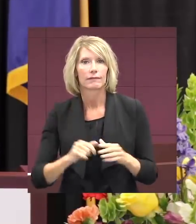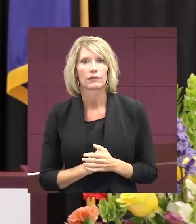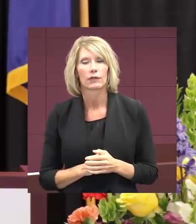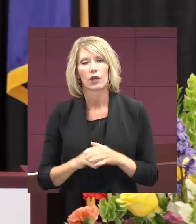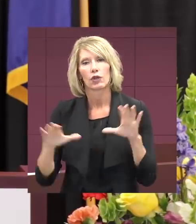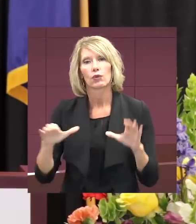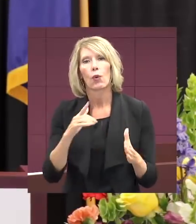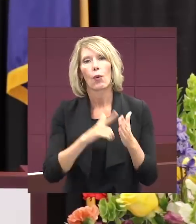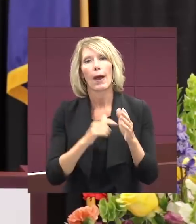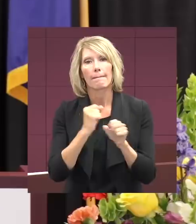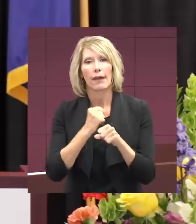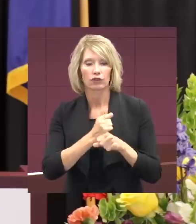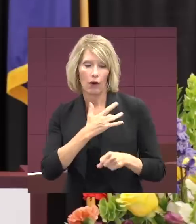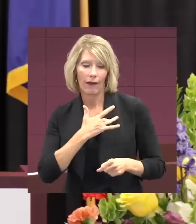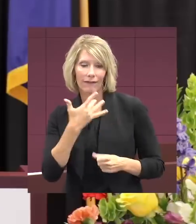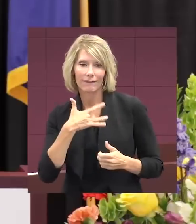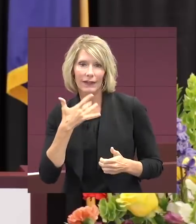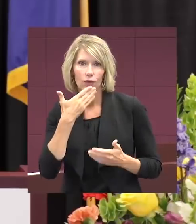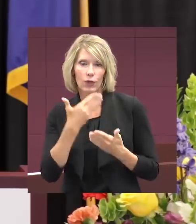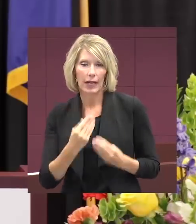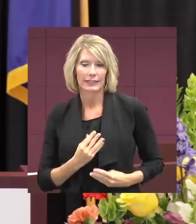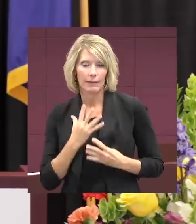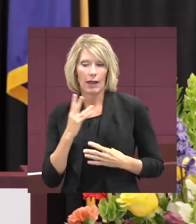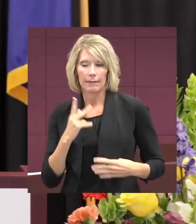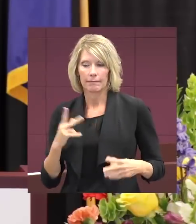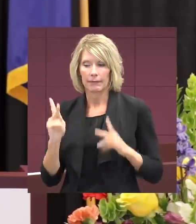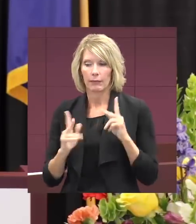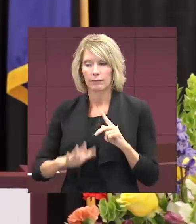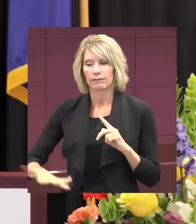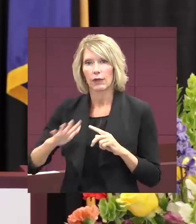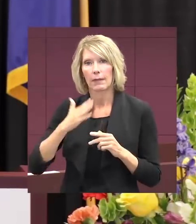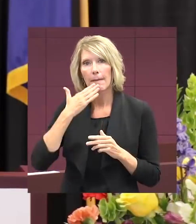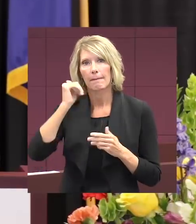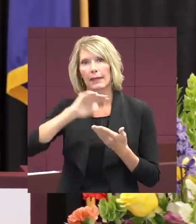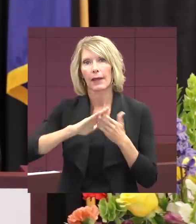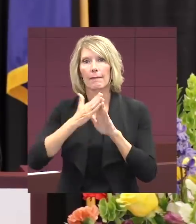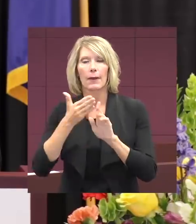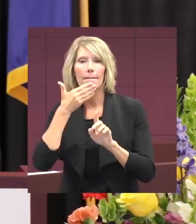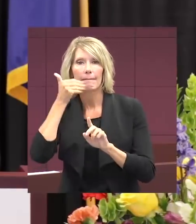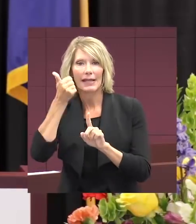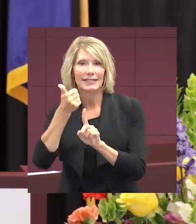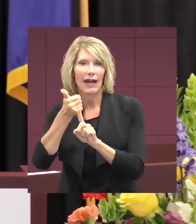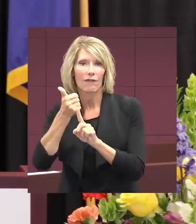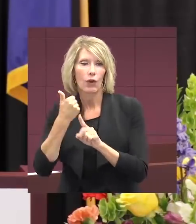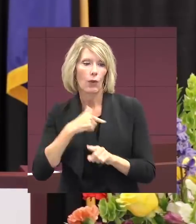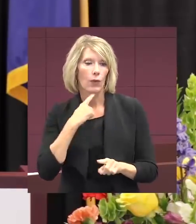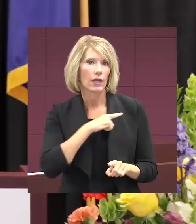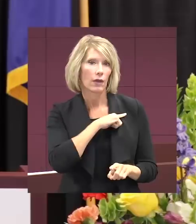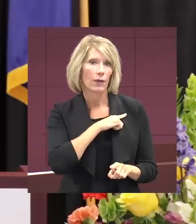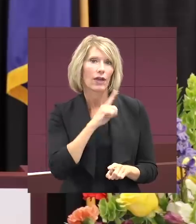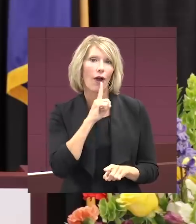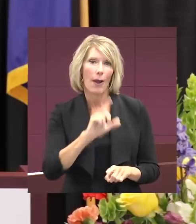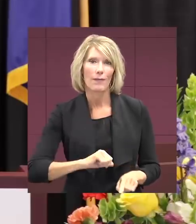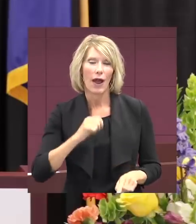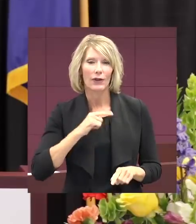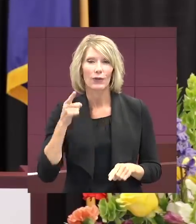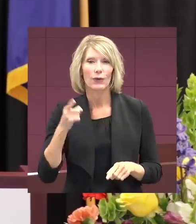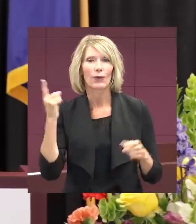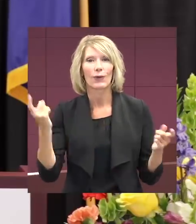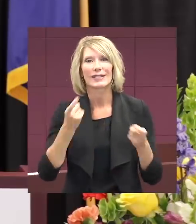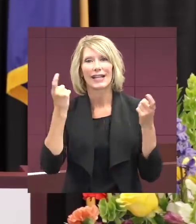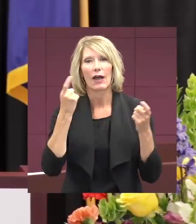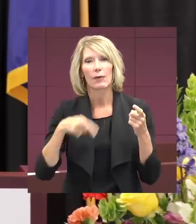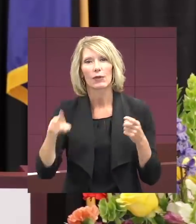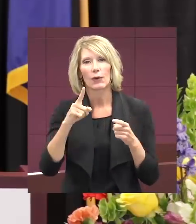what makes your heart feel good and inspire those around you to be your best self. We are proud of you. We celebrate you.